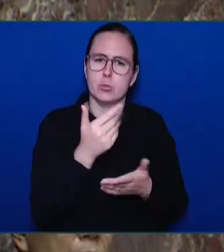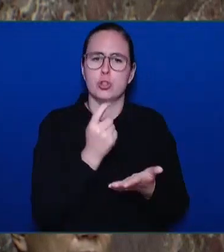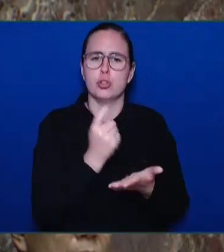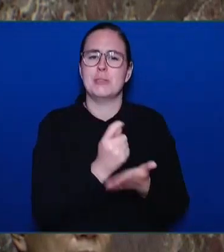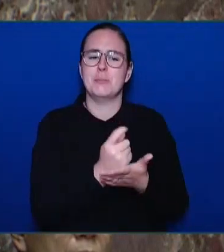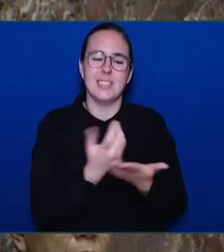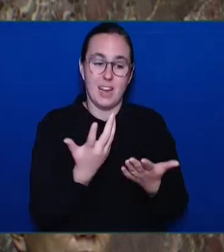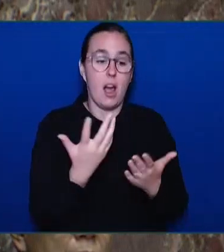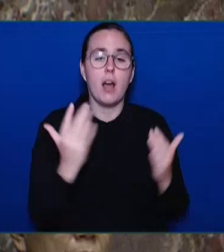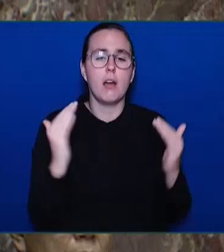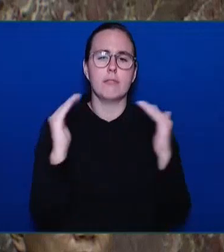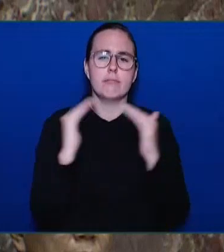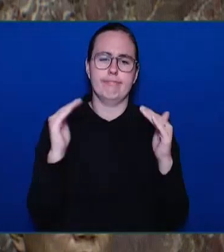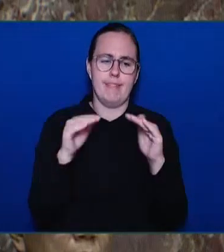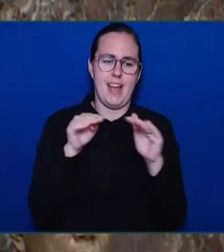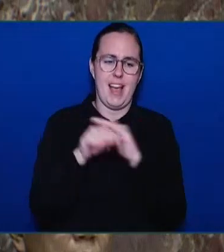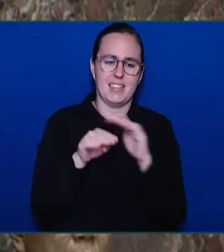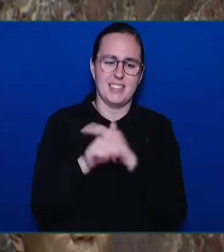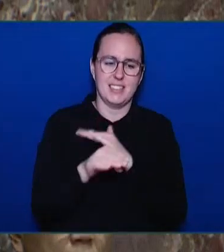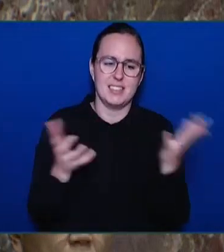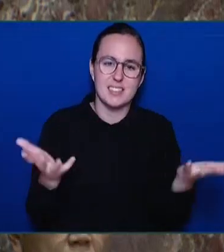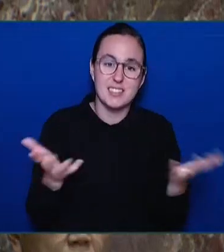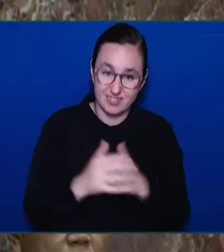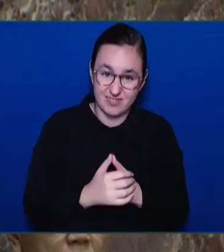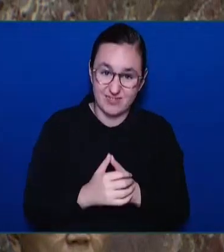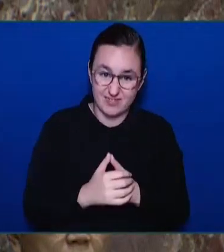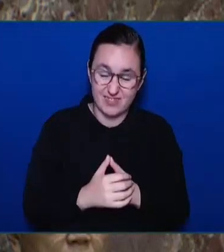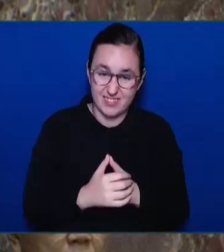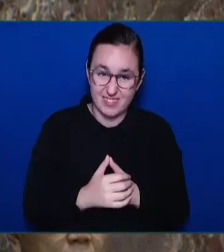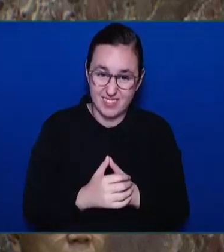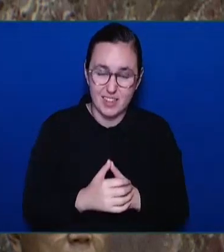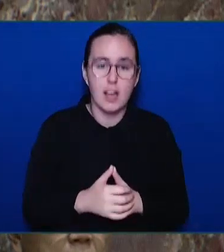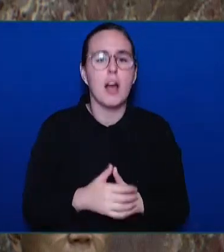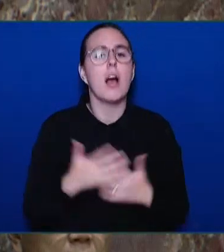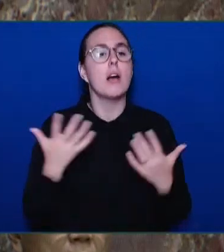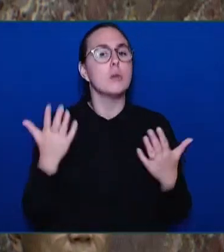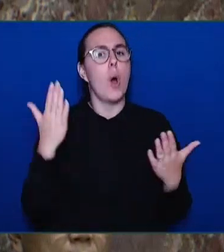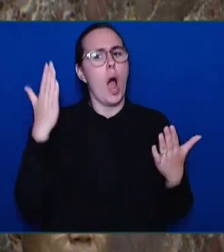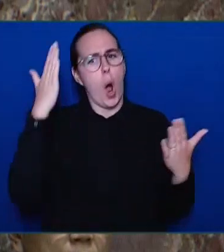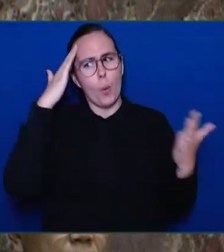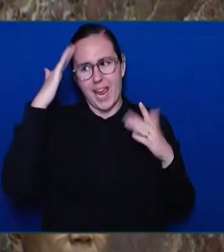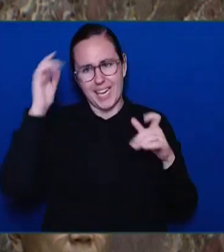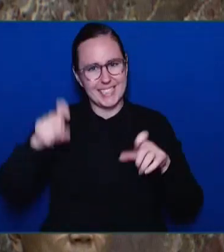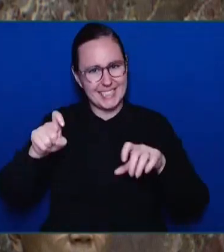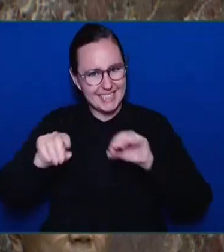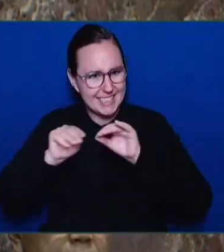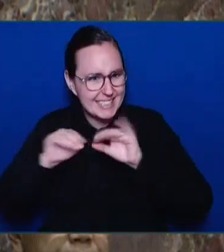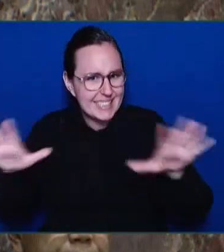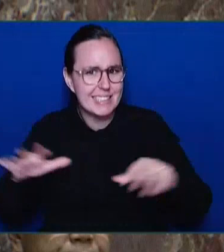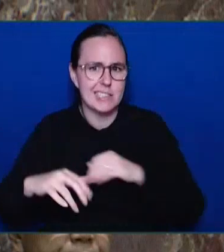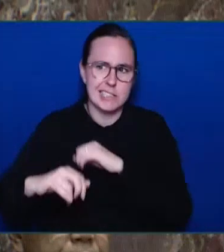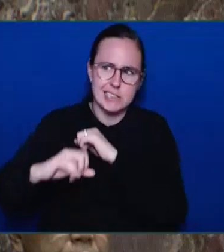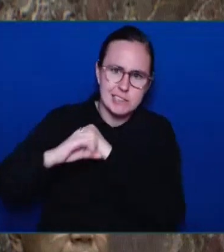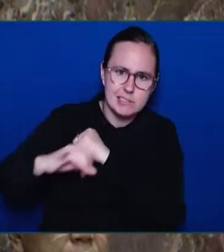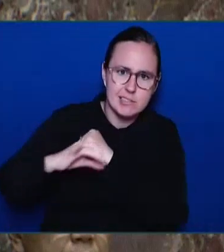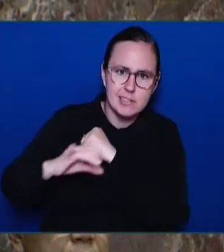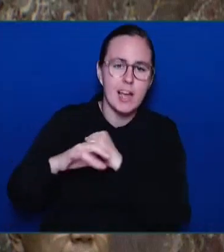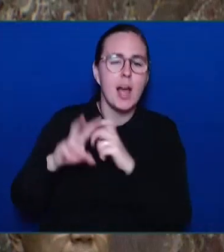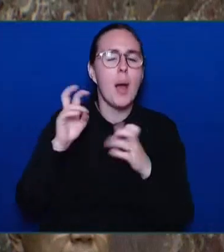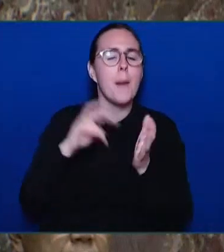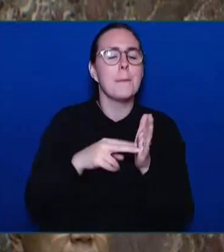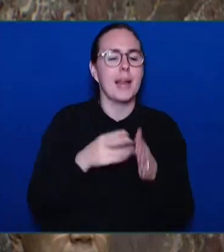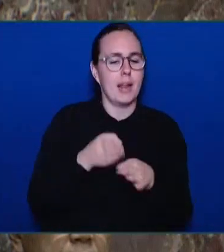chronic disease awareness, prevention, early signs, and emergency preparedness can also eliminate stigma and help save lives.